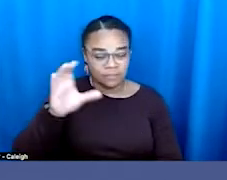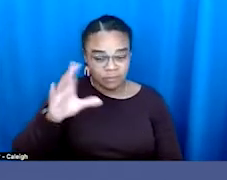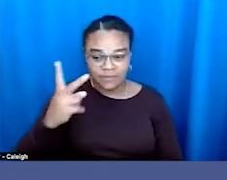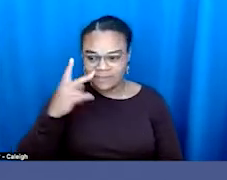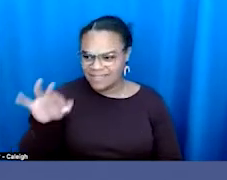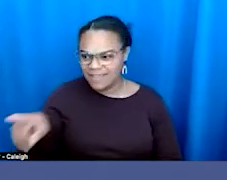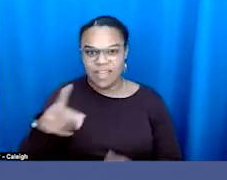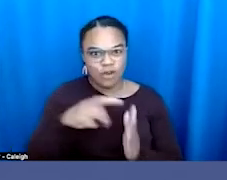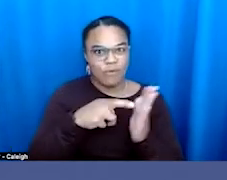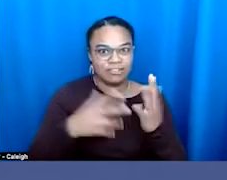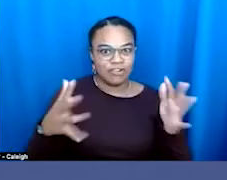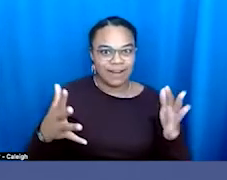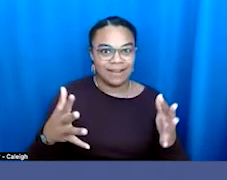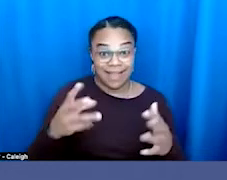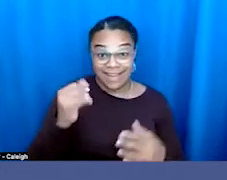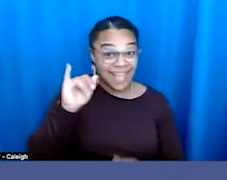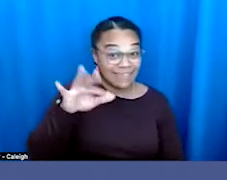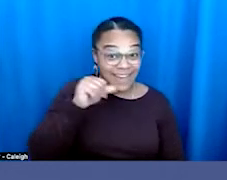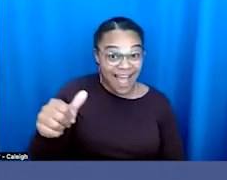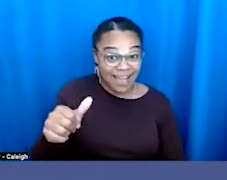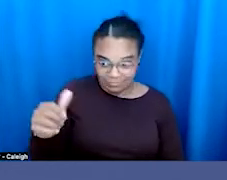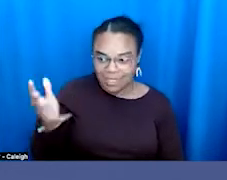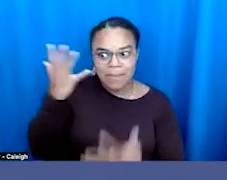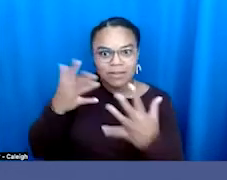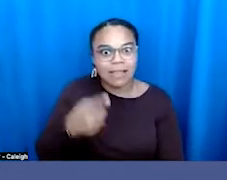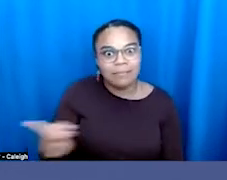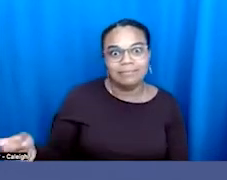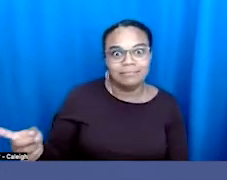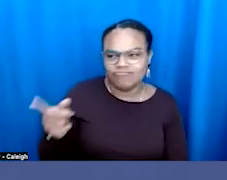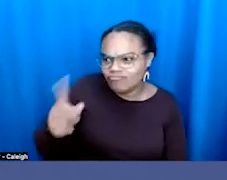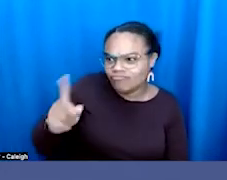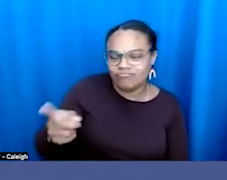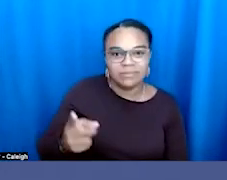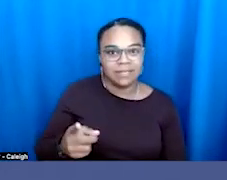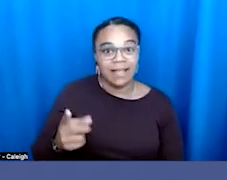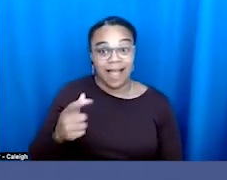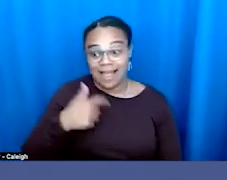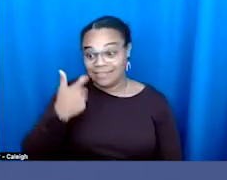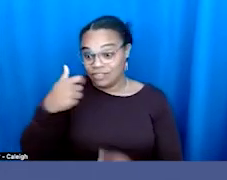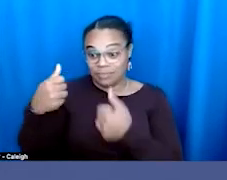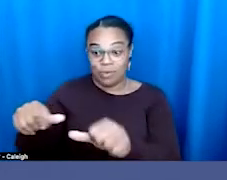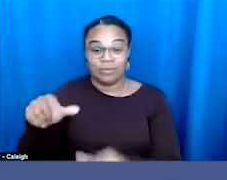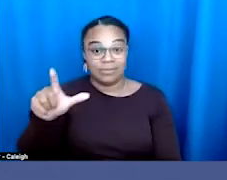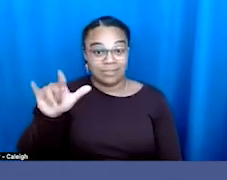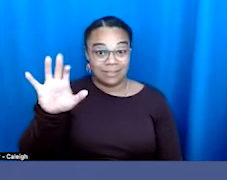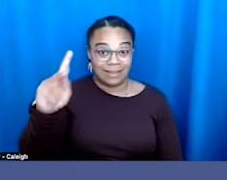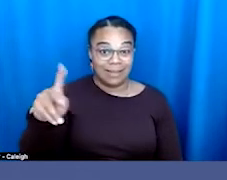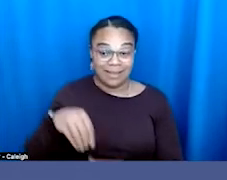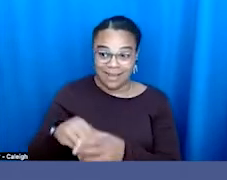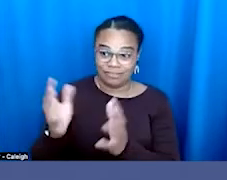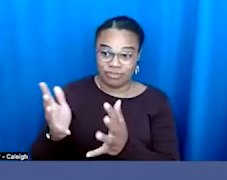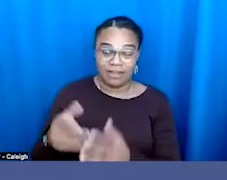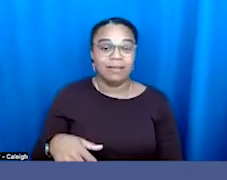shame them. I just dropped a link into the voting hub. I'm a big fan of actually